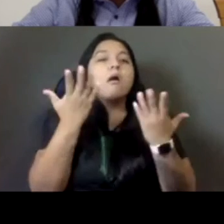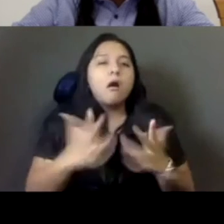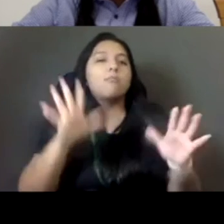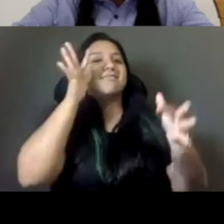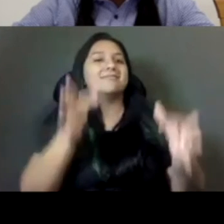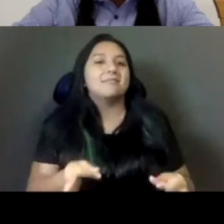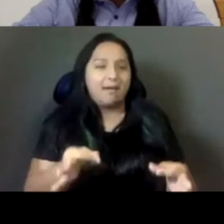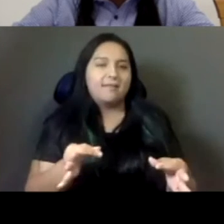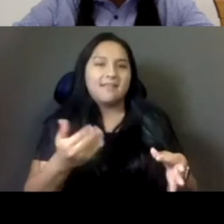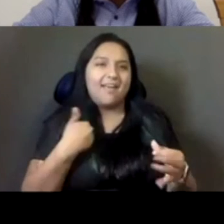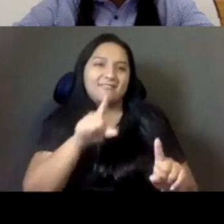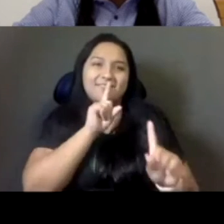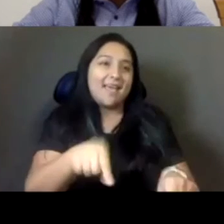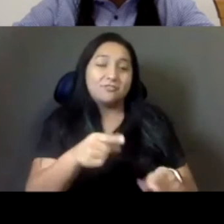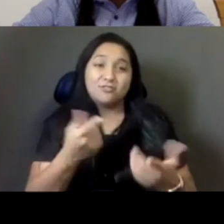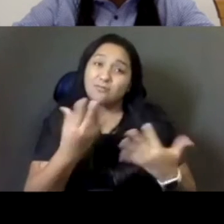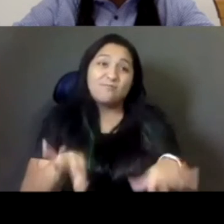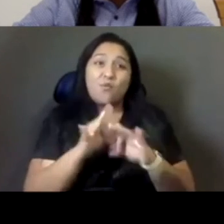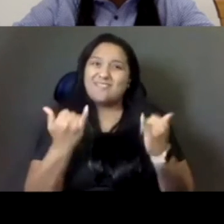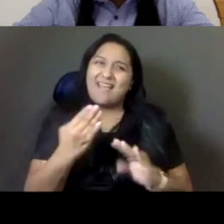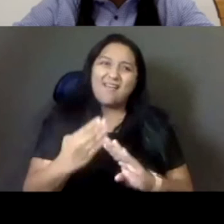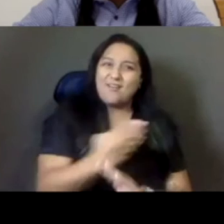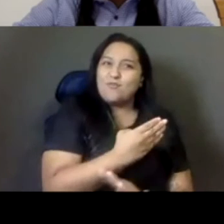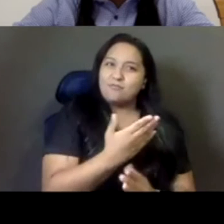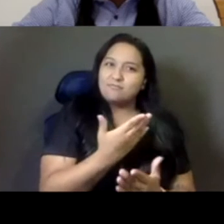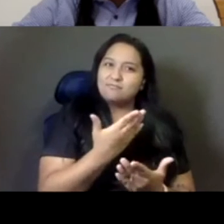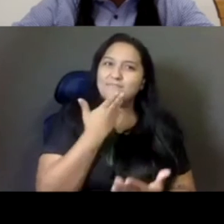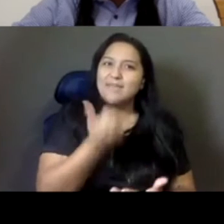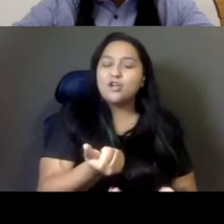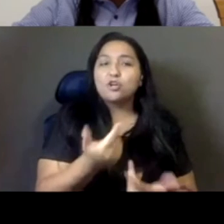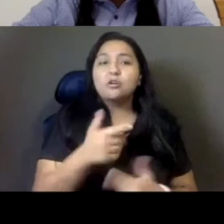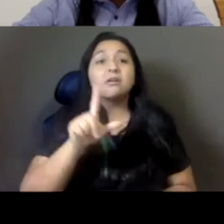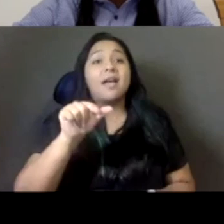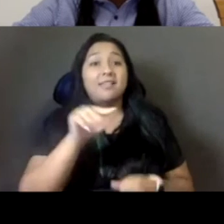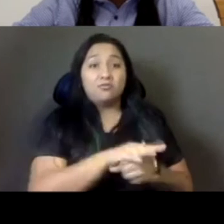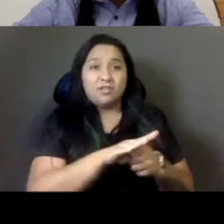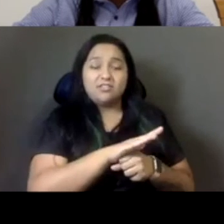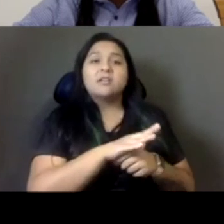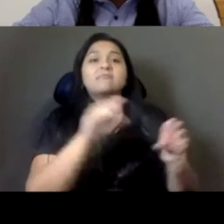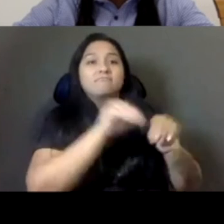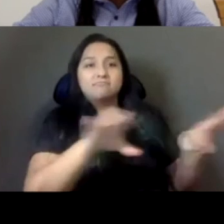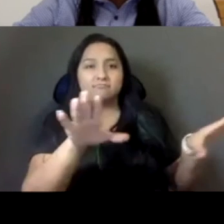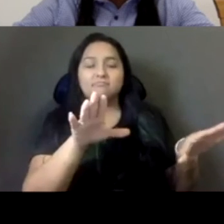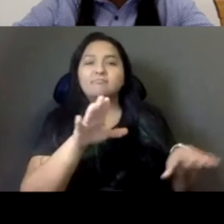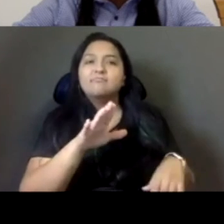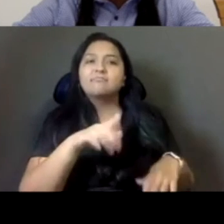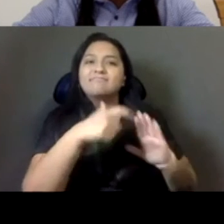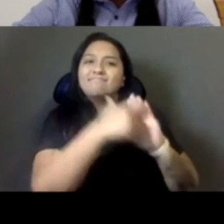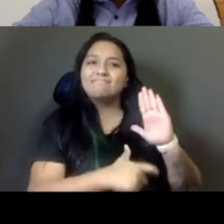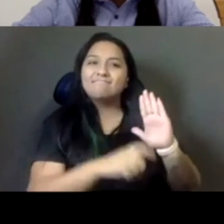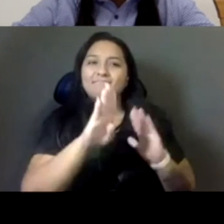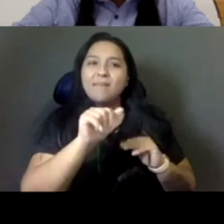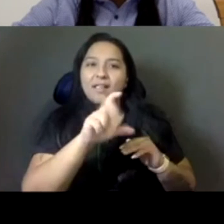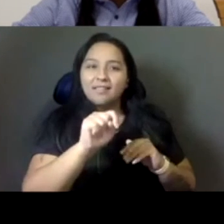the better. And I think the LA region received their ballots and, um, Bay Area and other, other places are starting to receive ballots. So now,